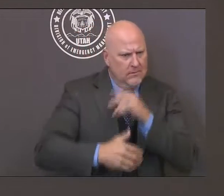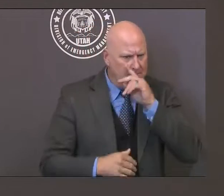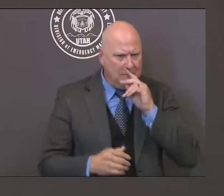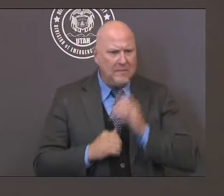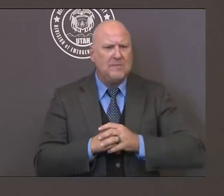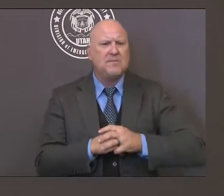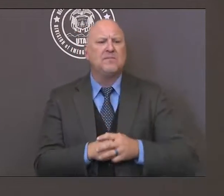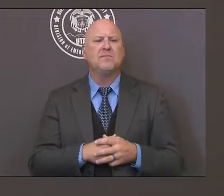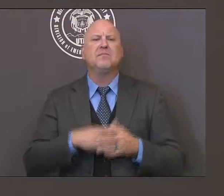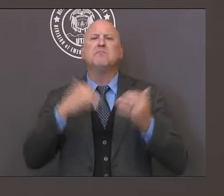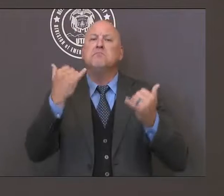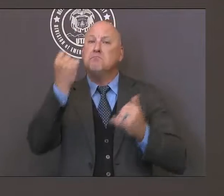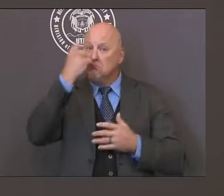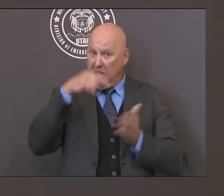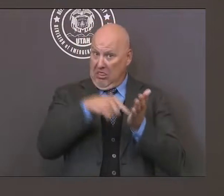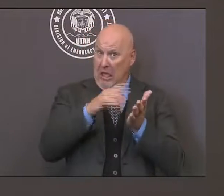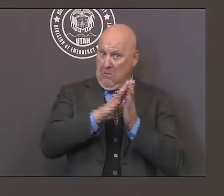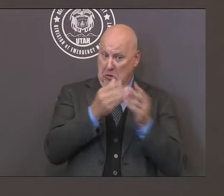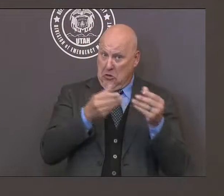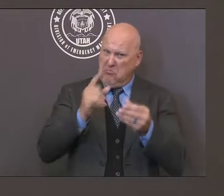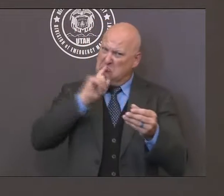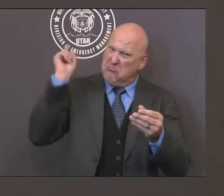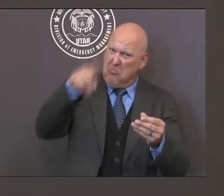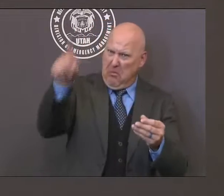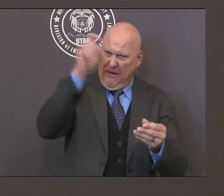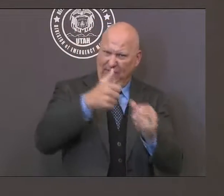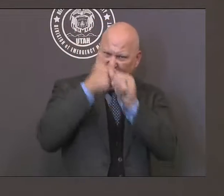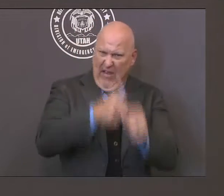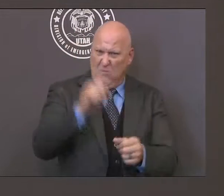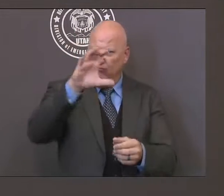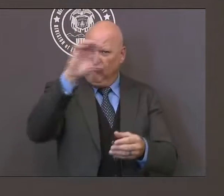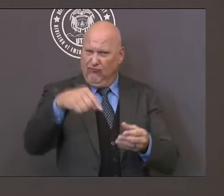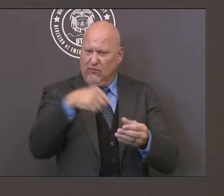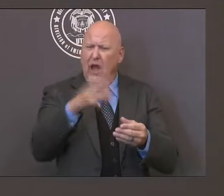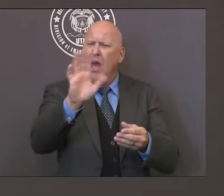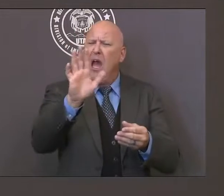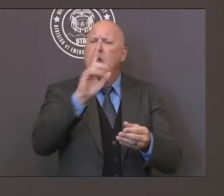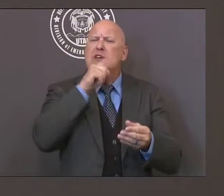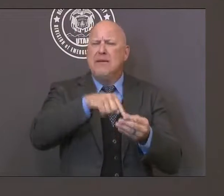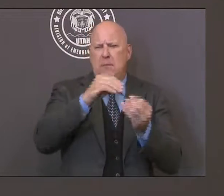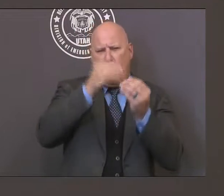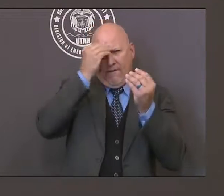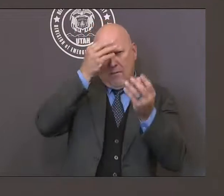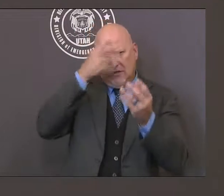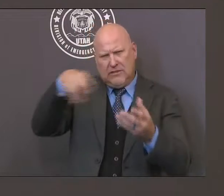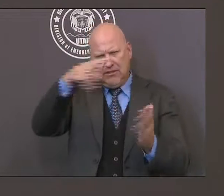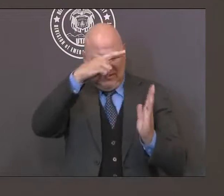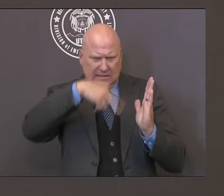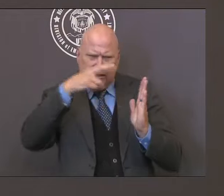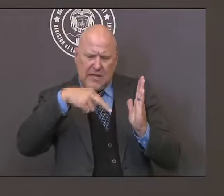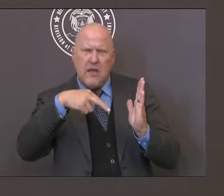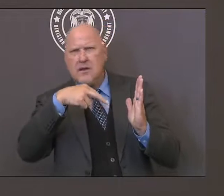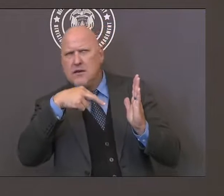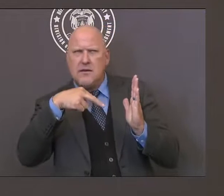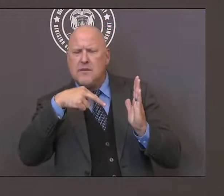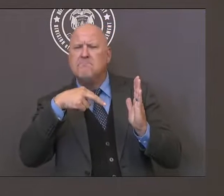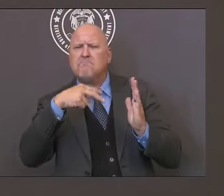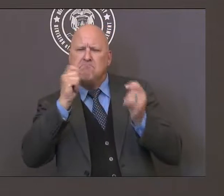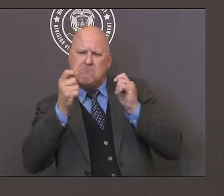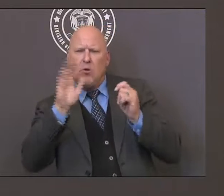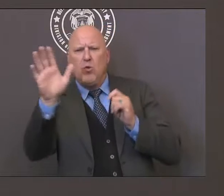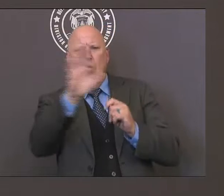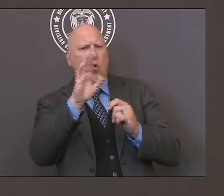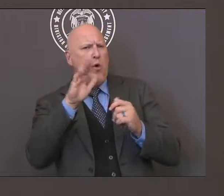does serve as a blueprint for schools as they make important decisions on how to safely reopen ultimately school